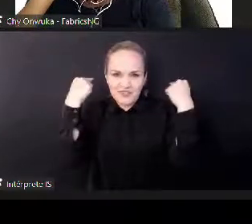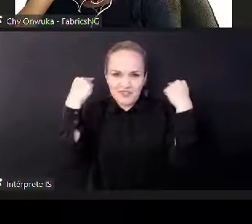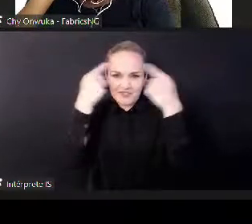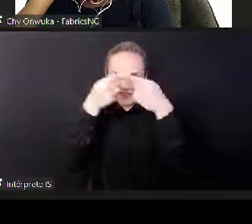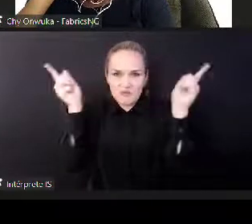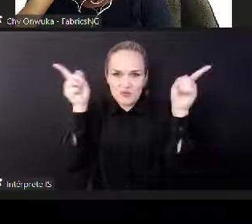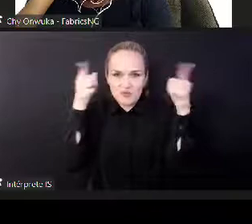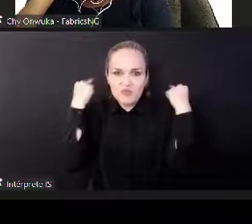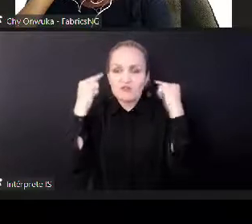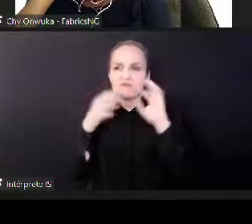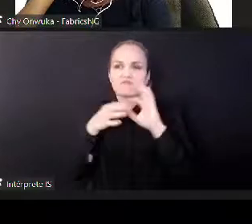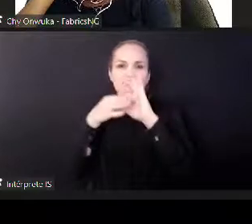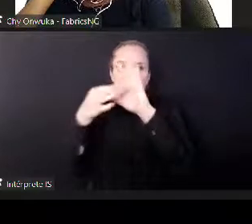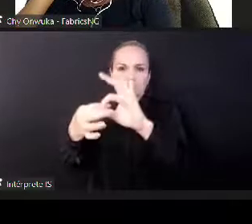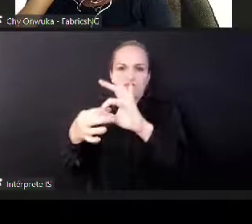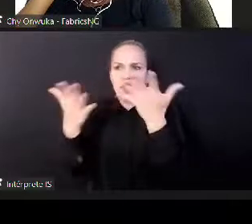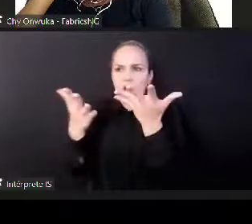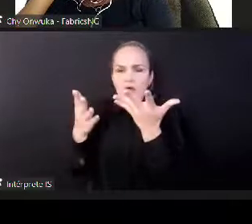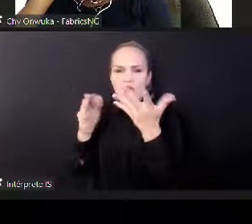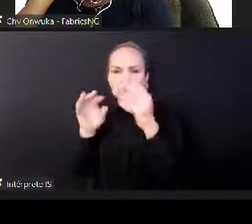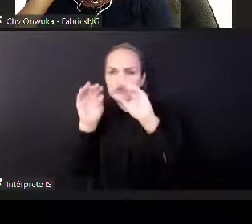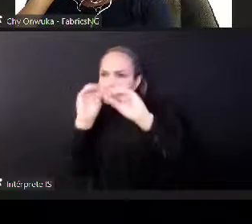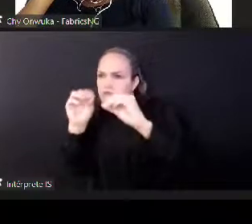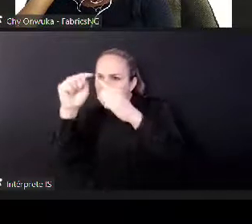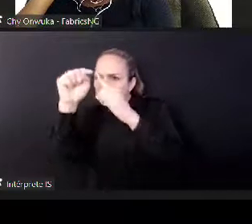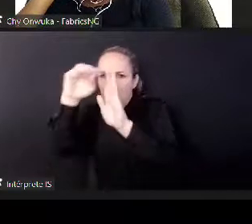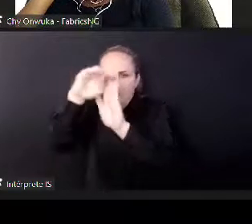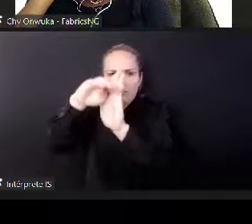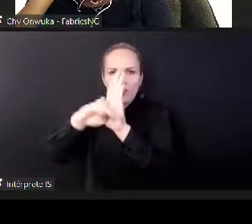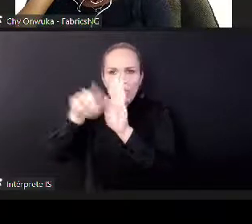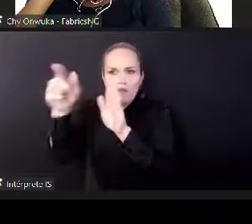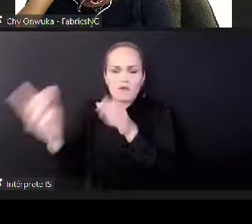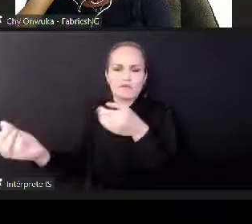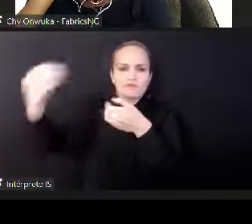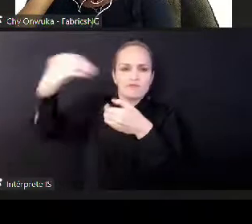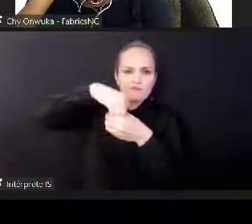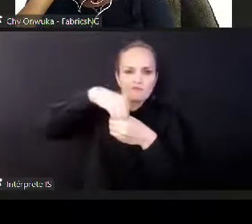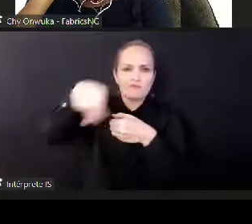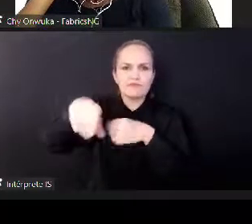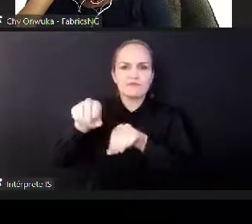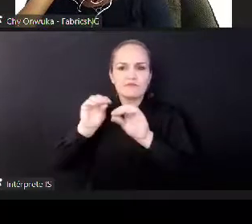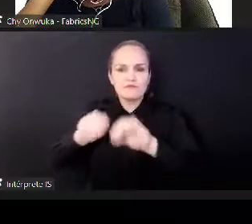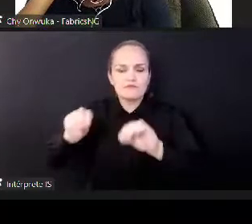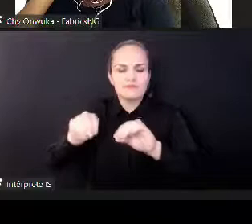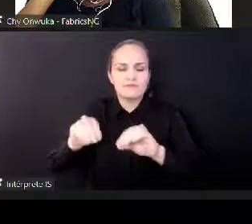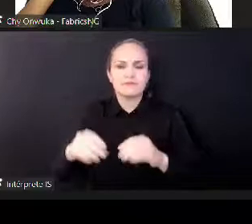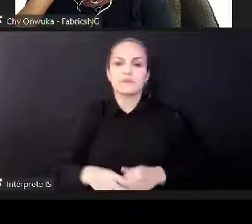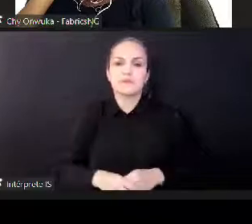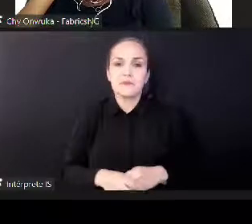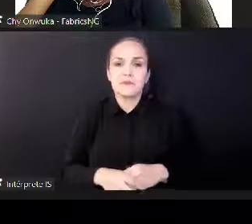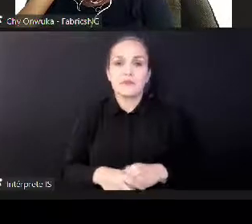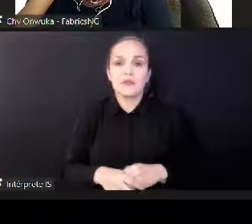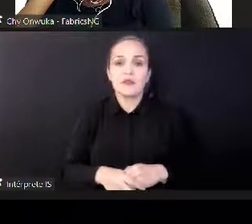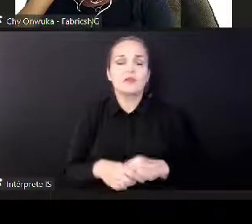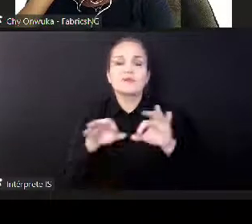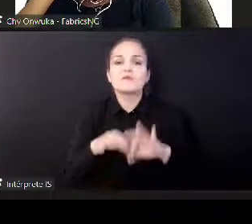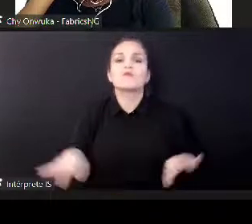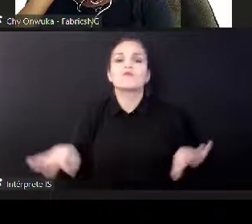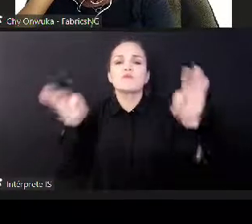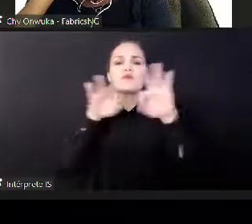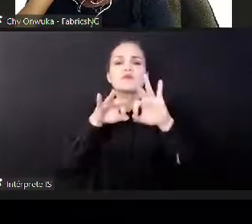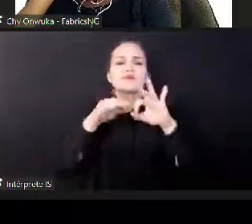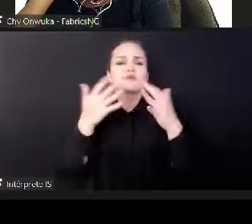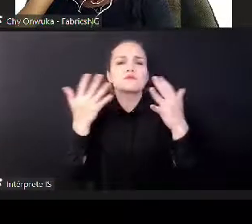local. But what is important is to start to recognize that there's